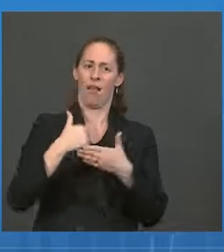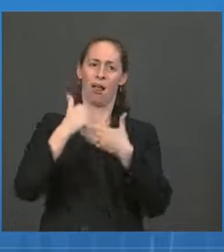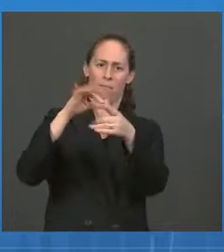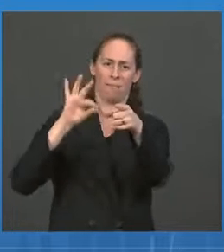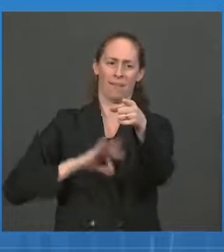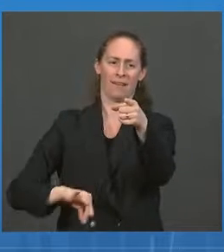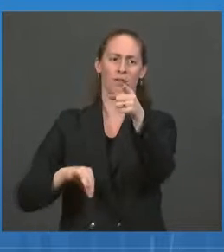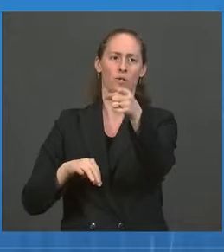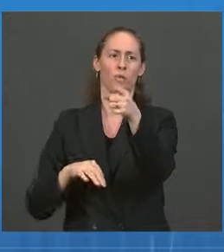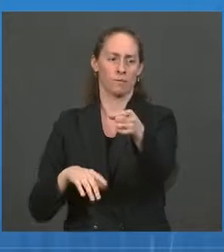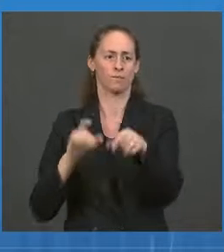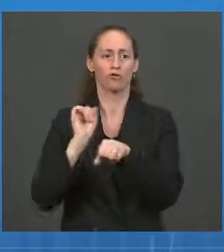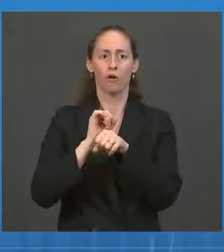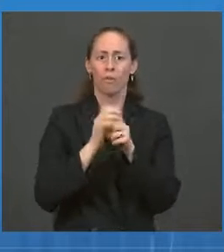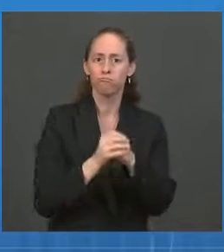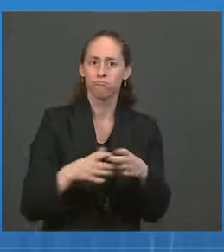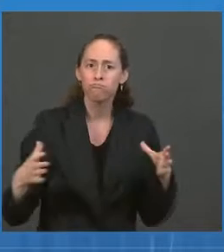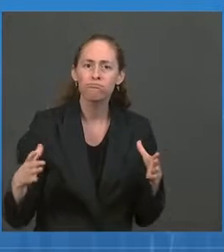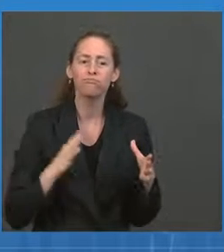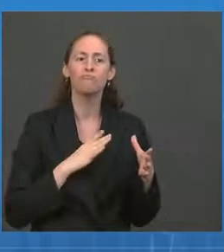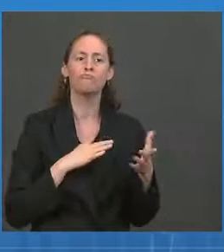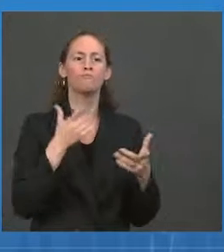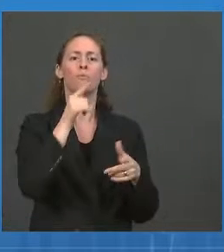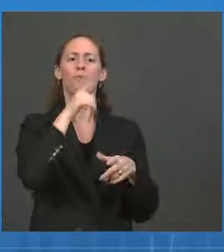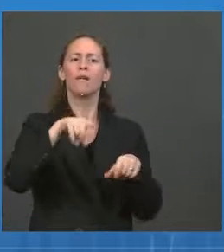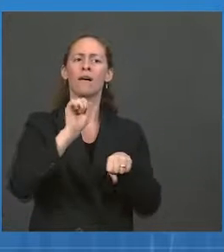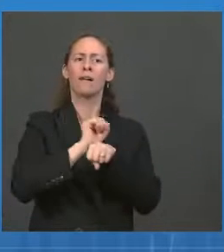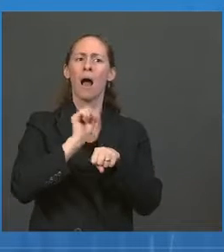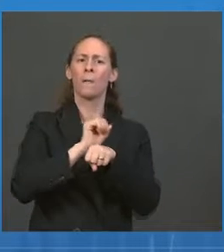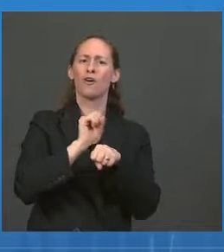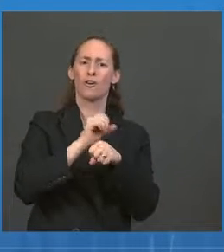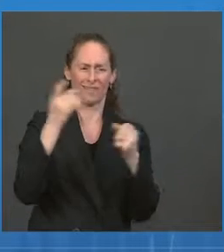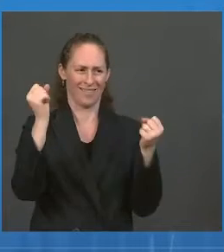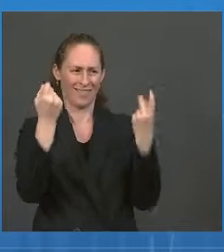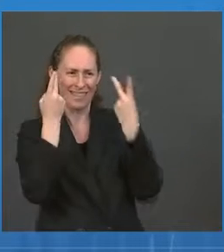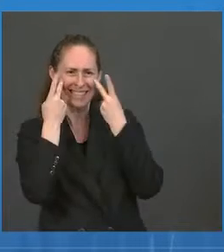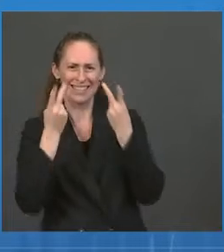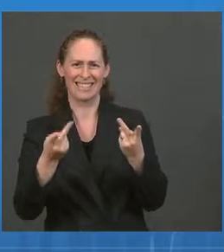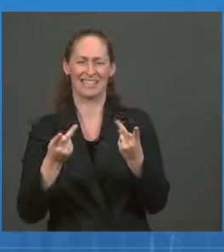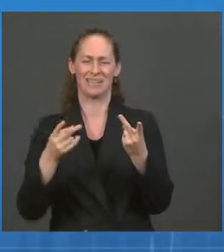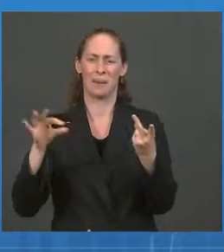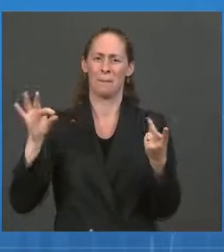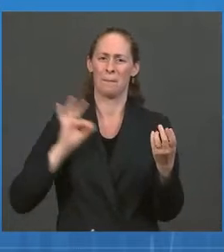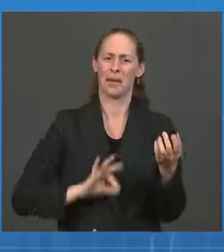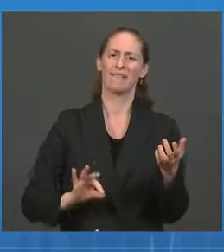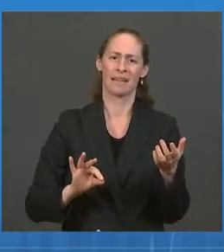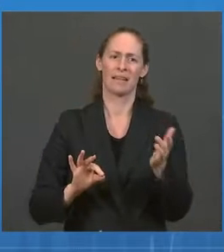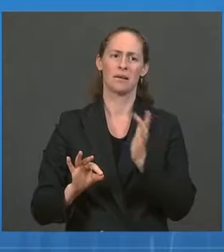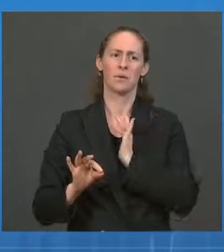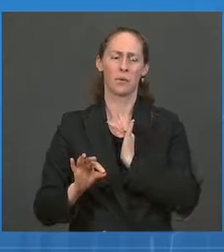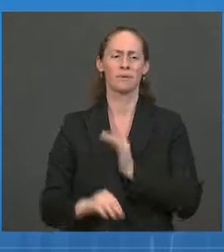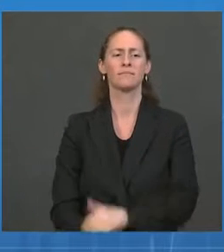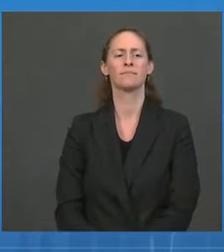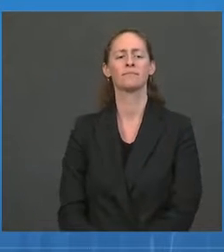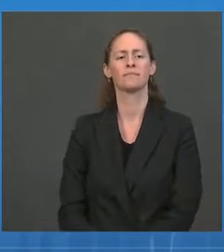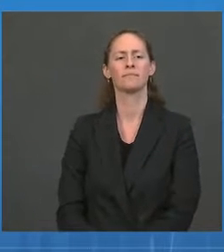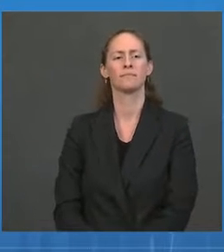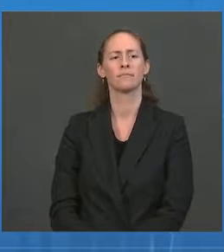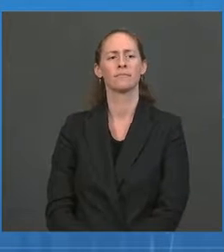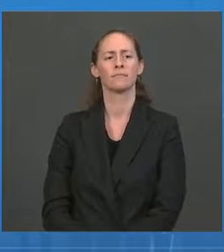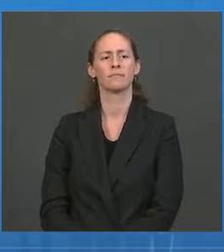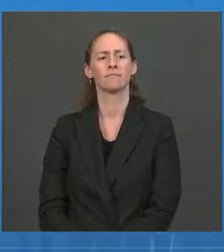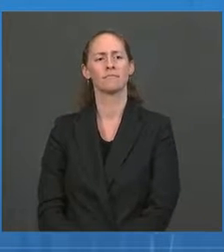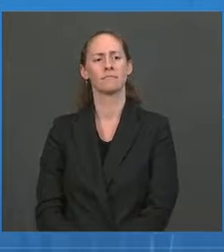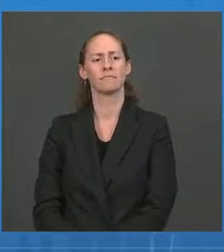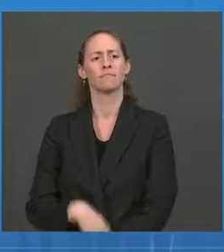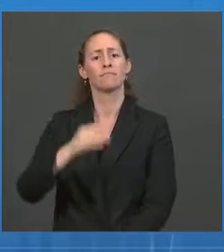the labor market, and the overall economy. But that is exactly what leading economists believe, including those